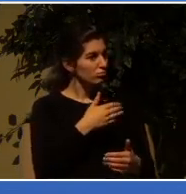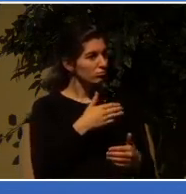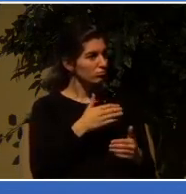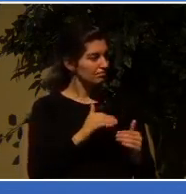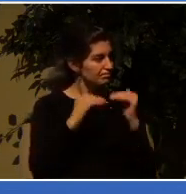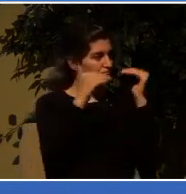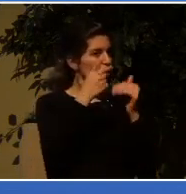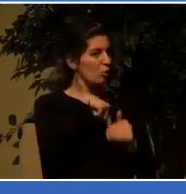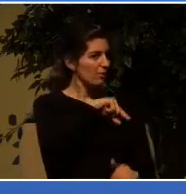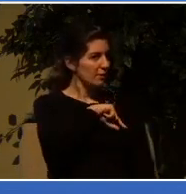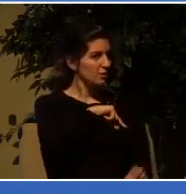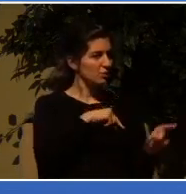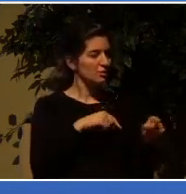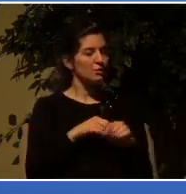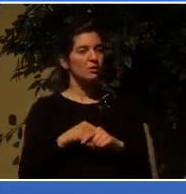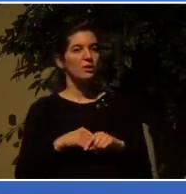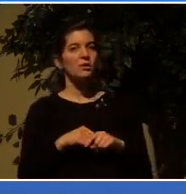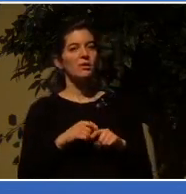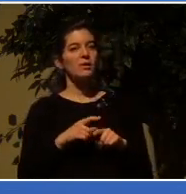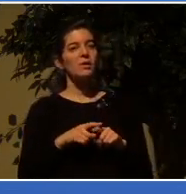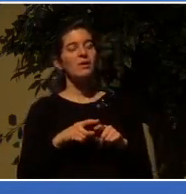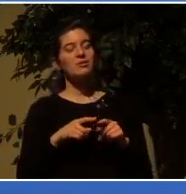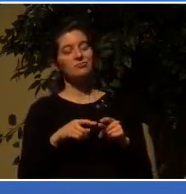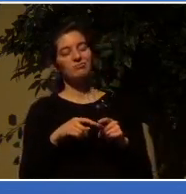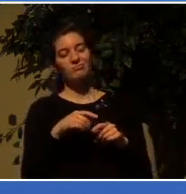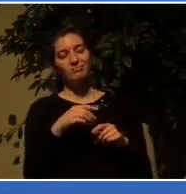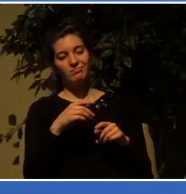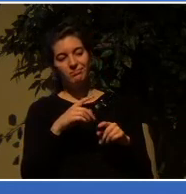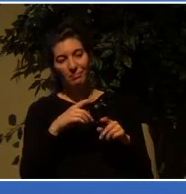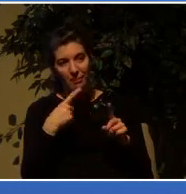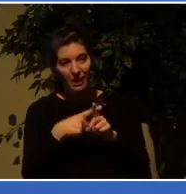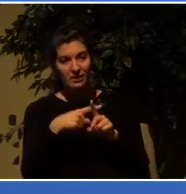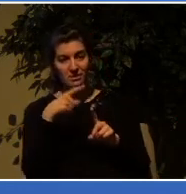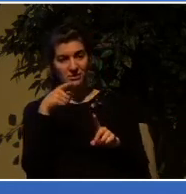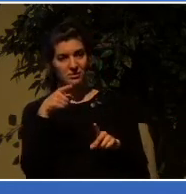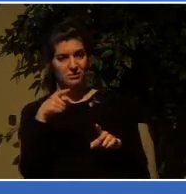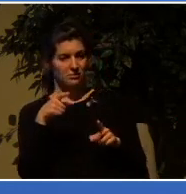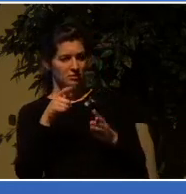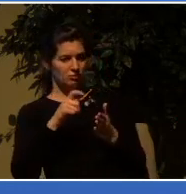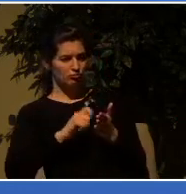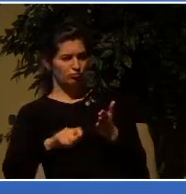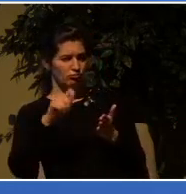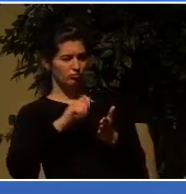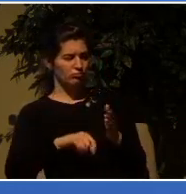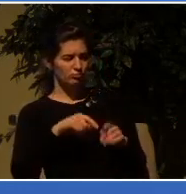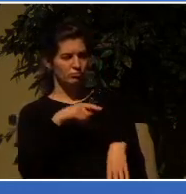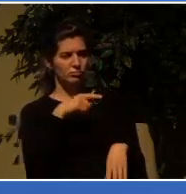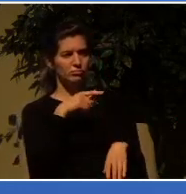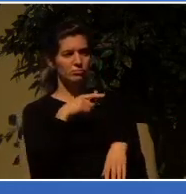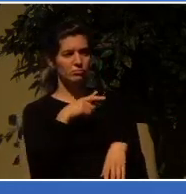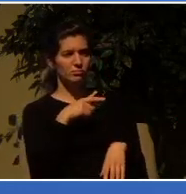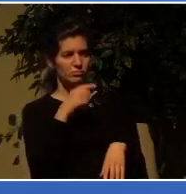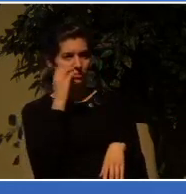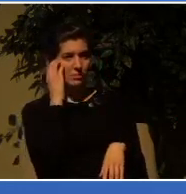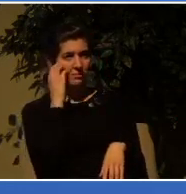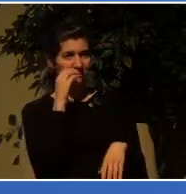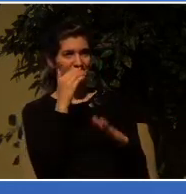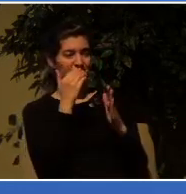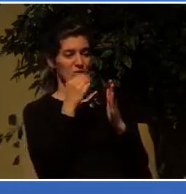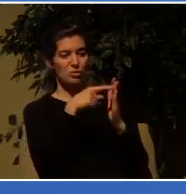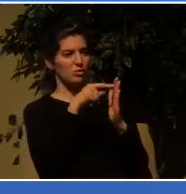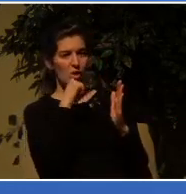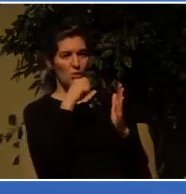But then the owner of this outfit goes on to spell out what we believe are the real reasons.